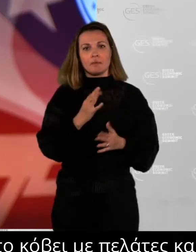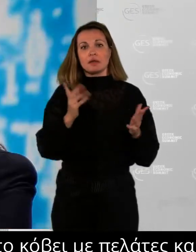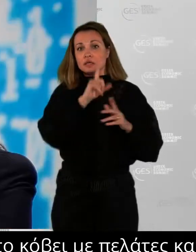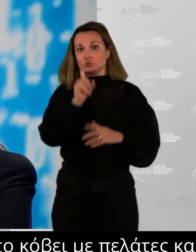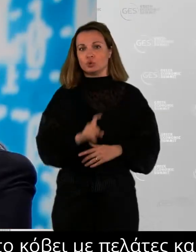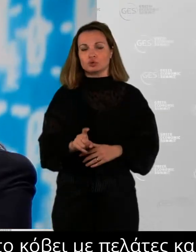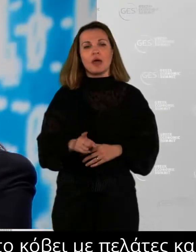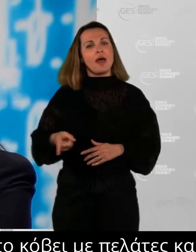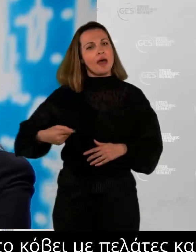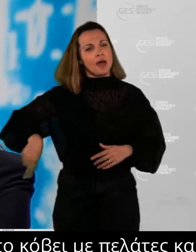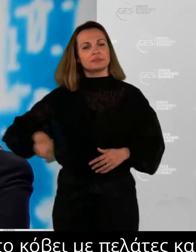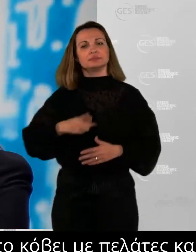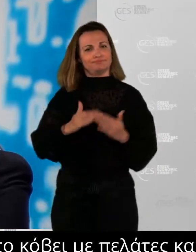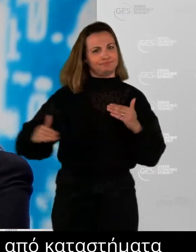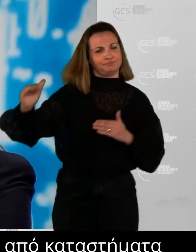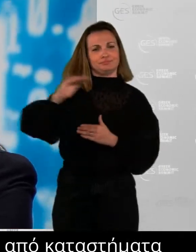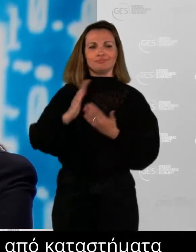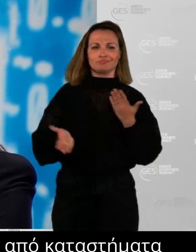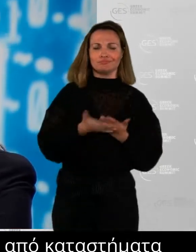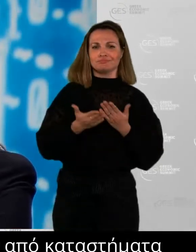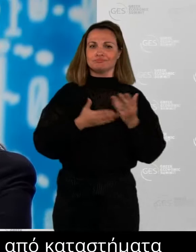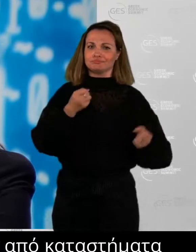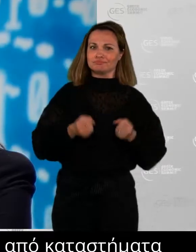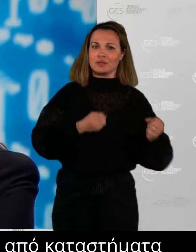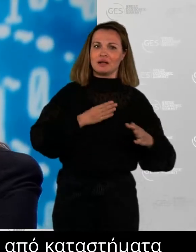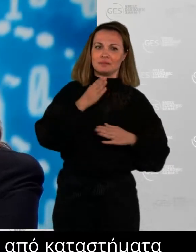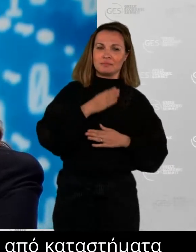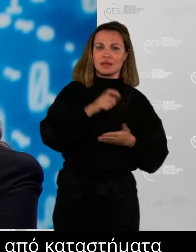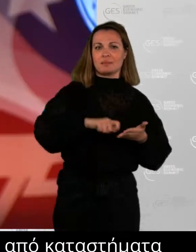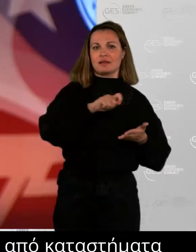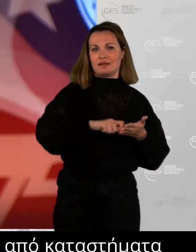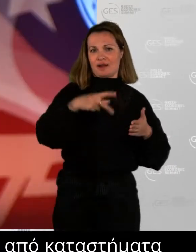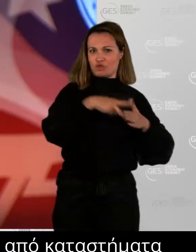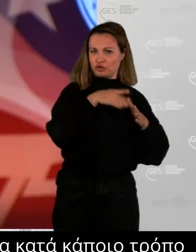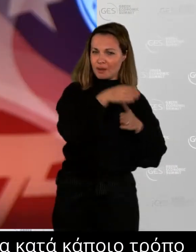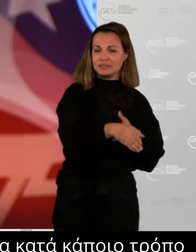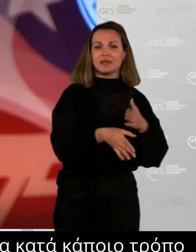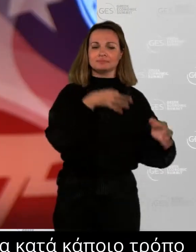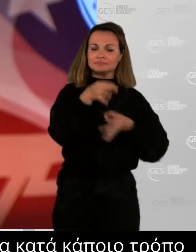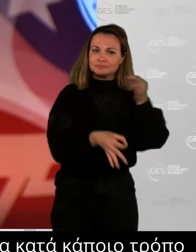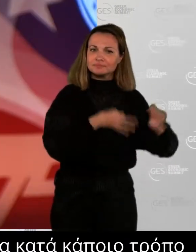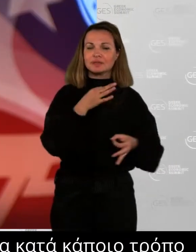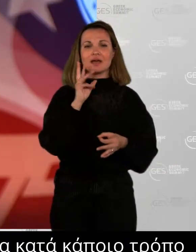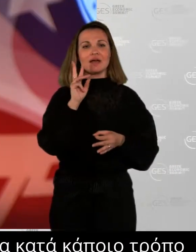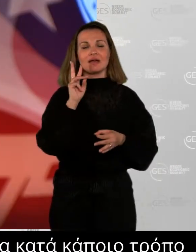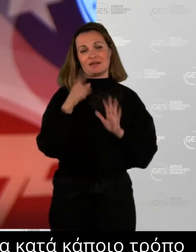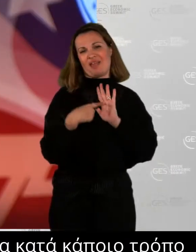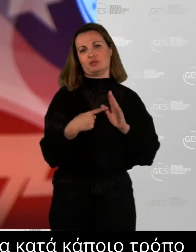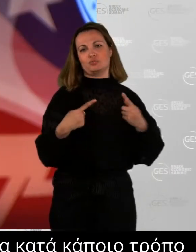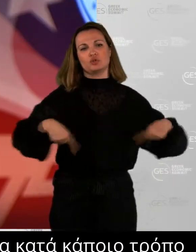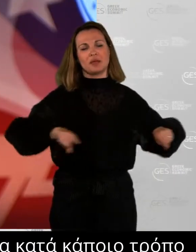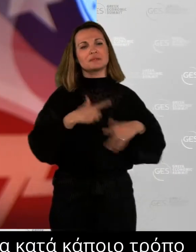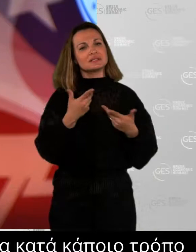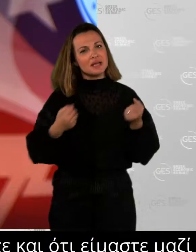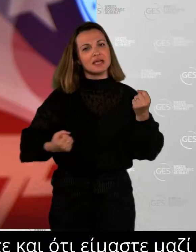we somehow... A sense of caring. A sense of caring and sense that we are with you even if we are not daily with you at the